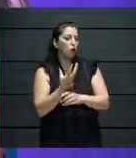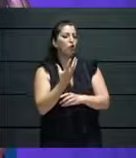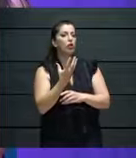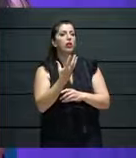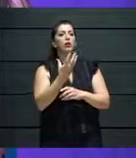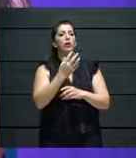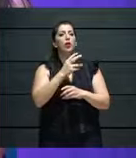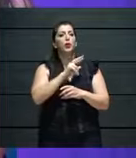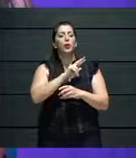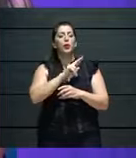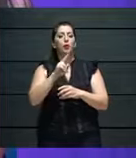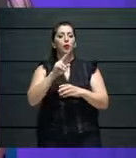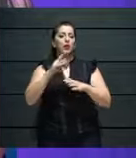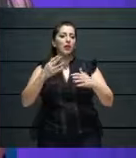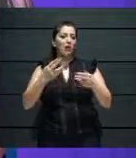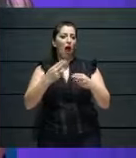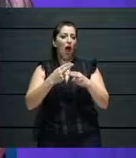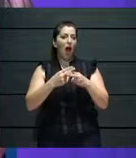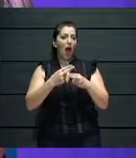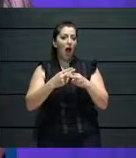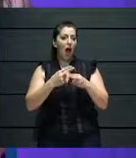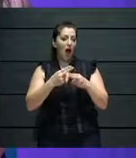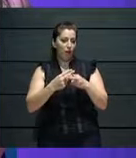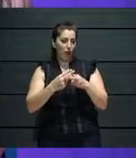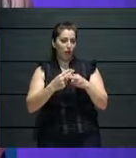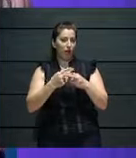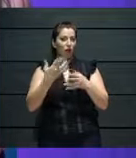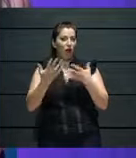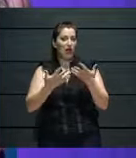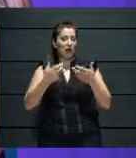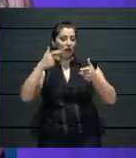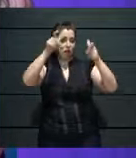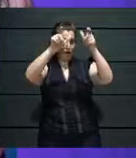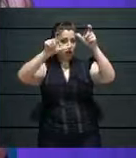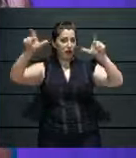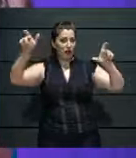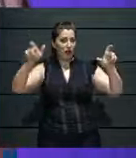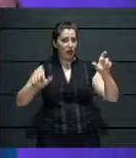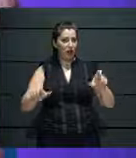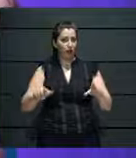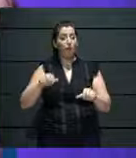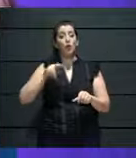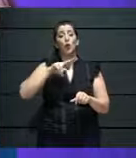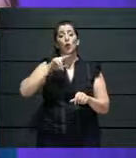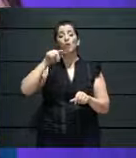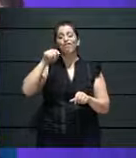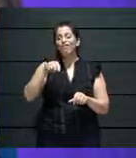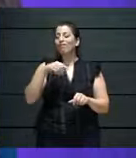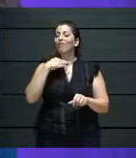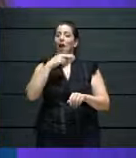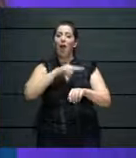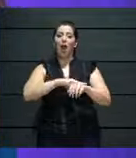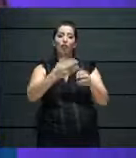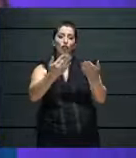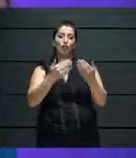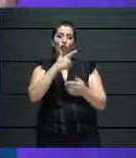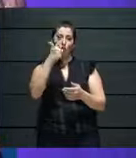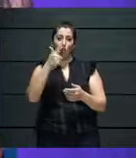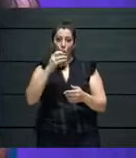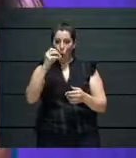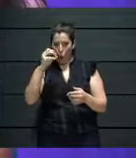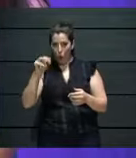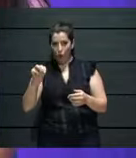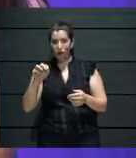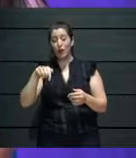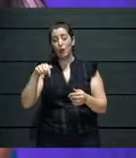couldn't be here live on Zoom with us today, but he shared this video to present a really interesting concept which ties in with what